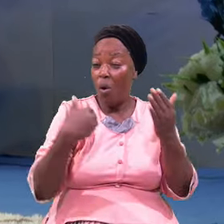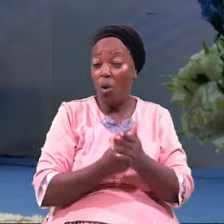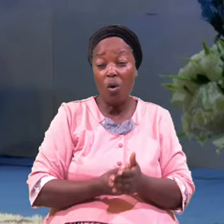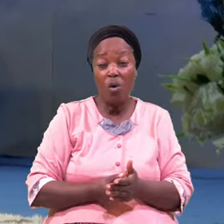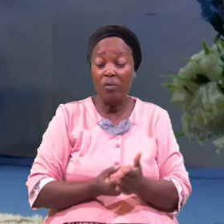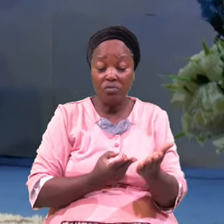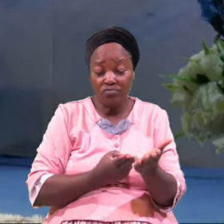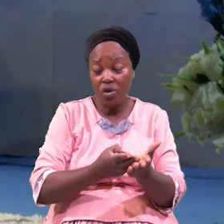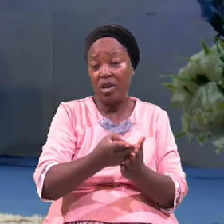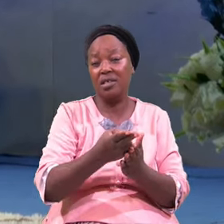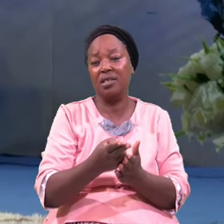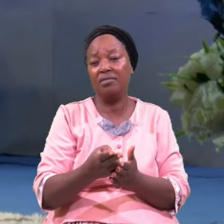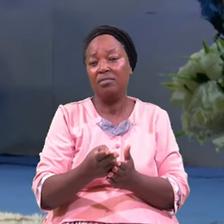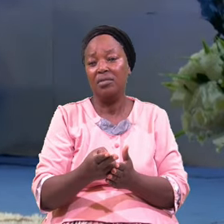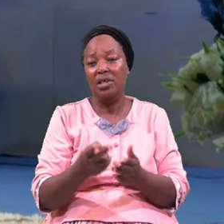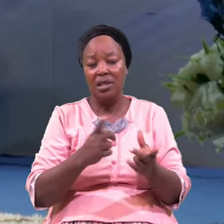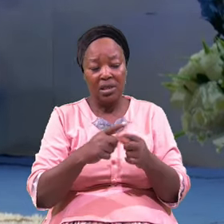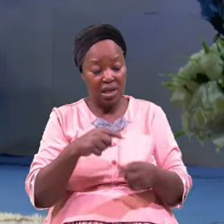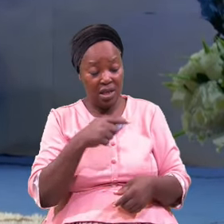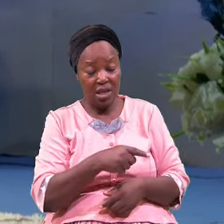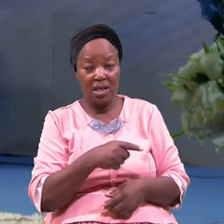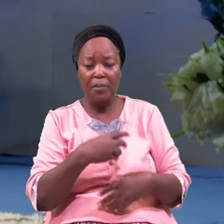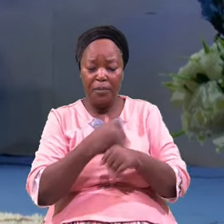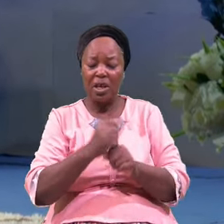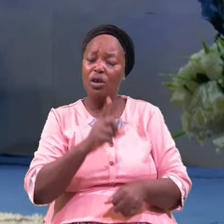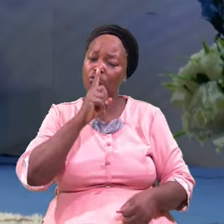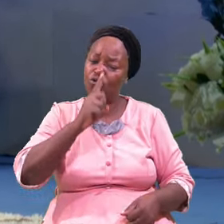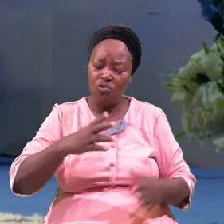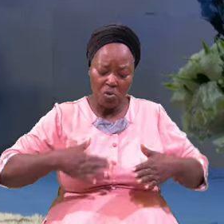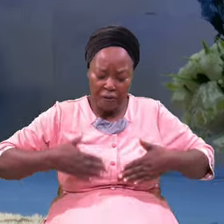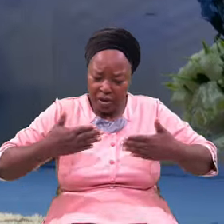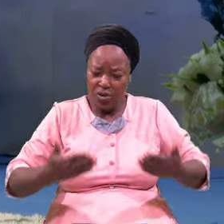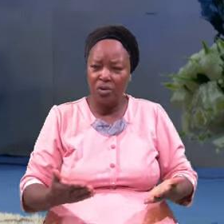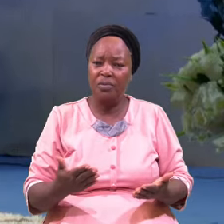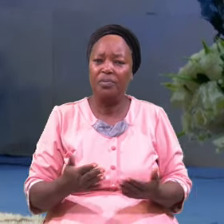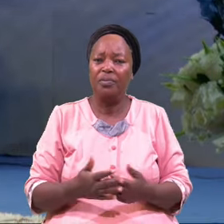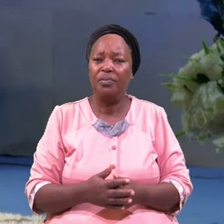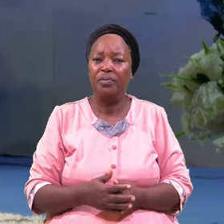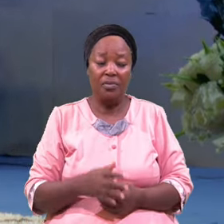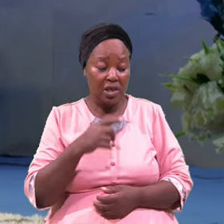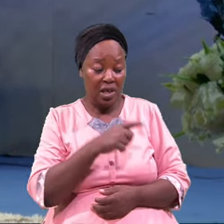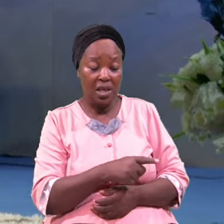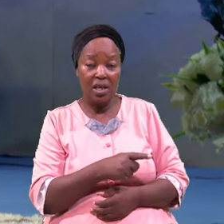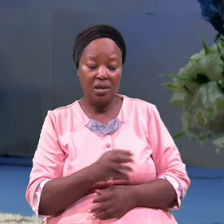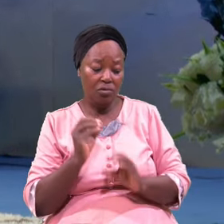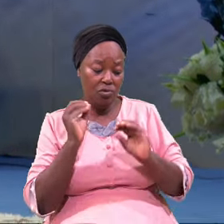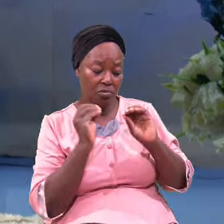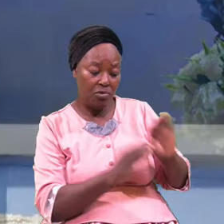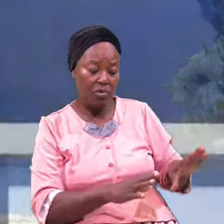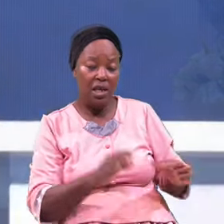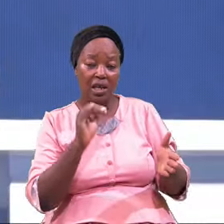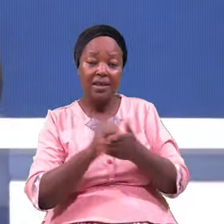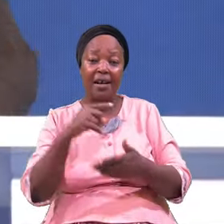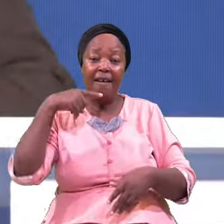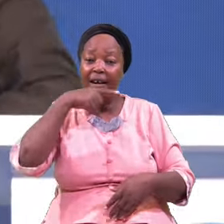He Made A True Confession He Dropped The Lie Of The